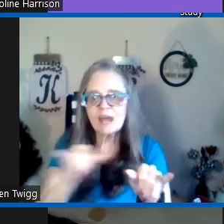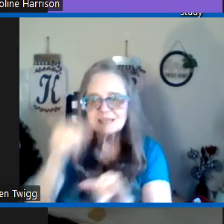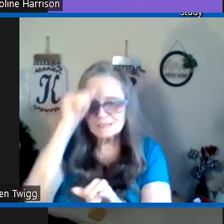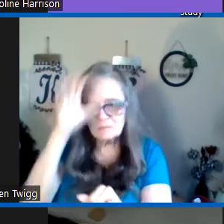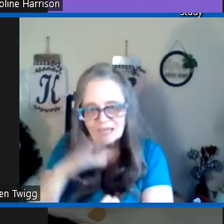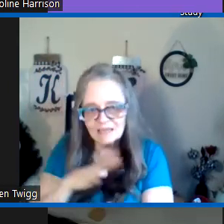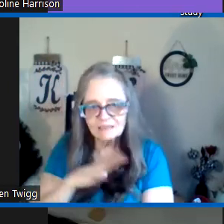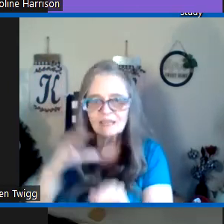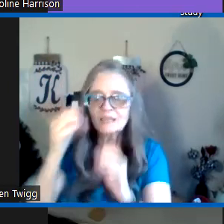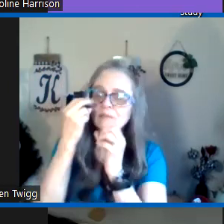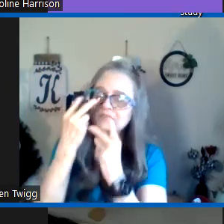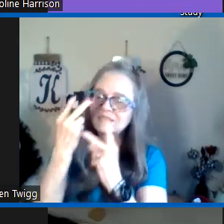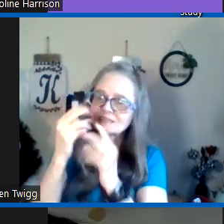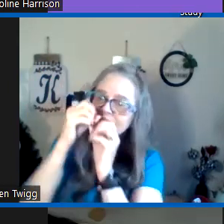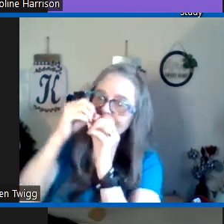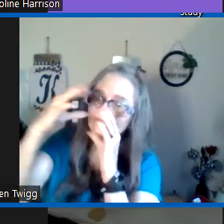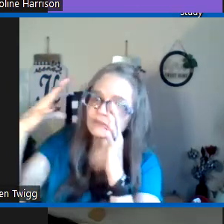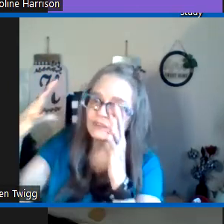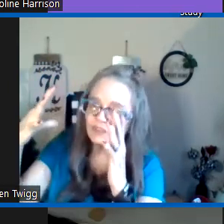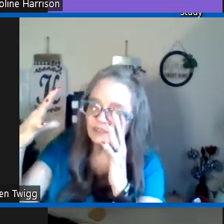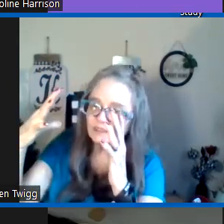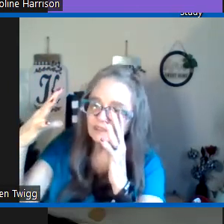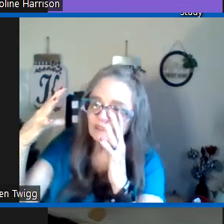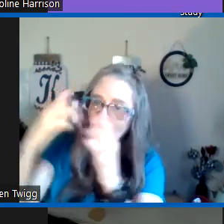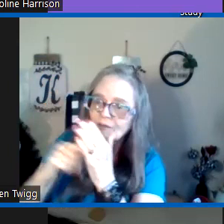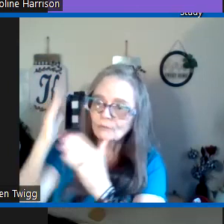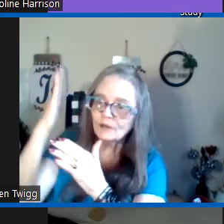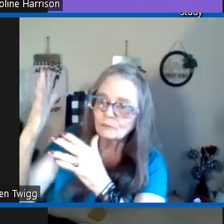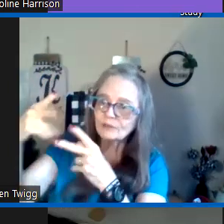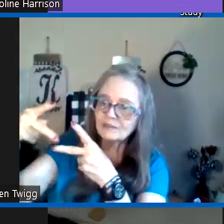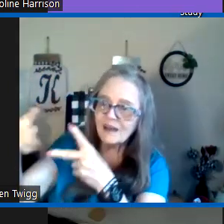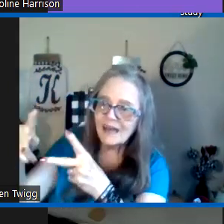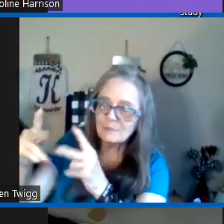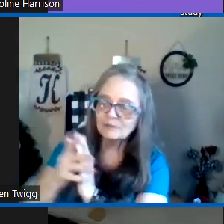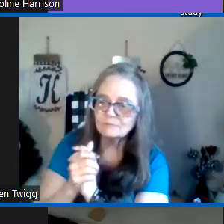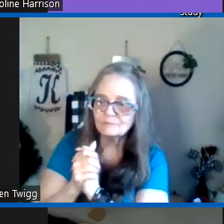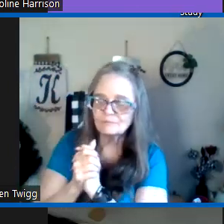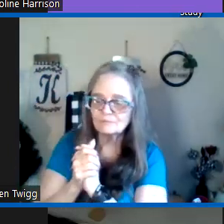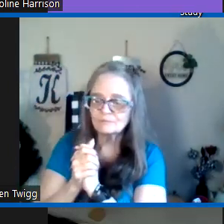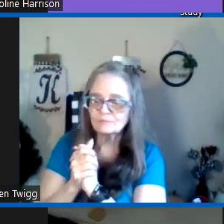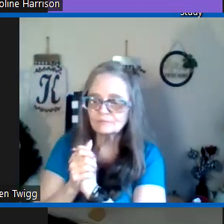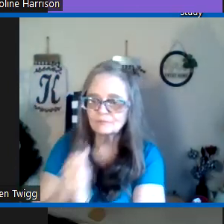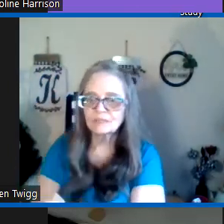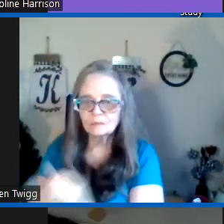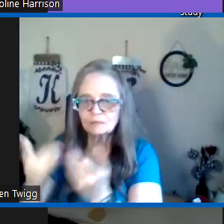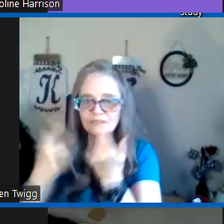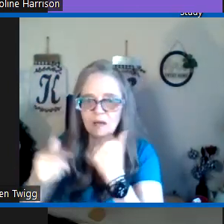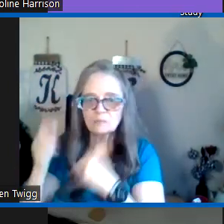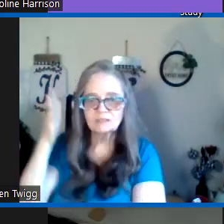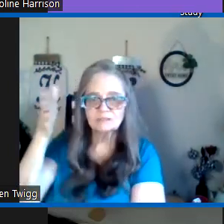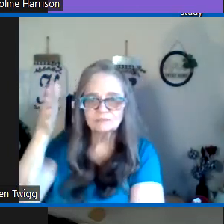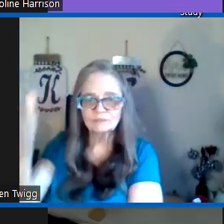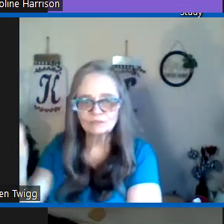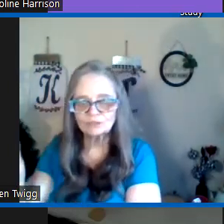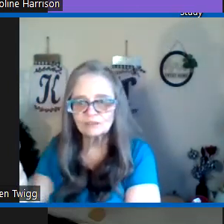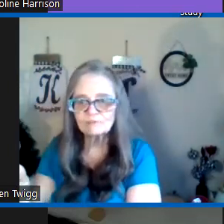so as a man he was seeing this vision of what will happen what's